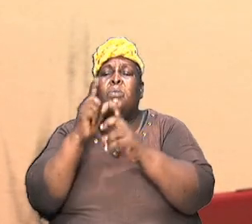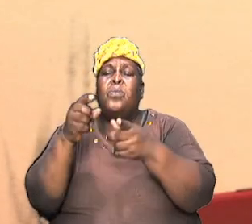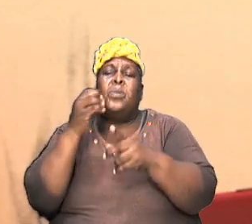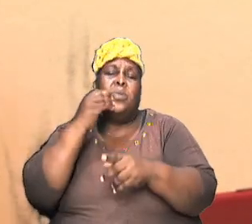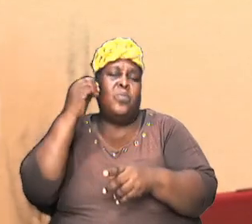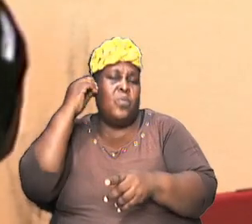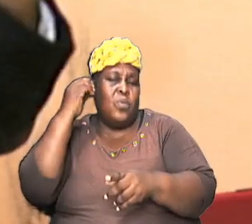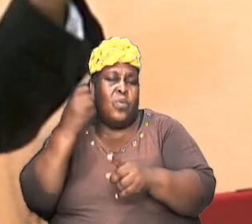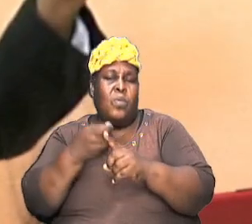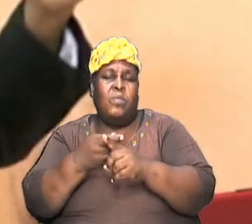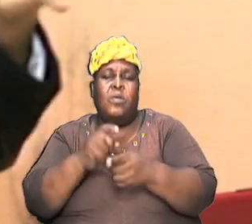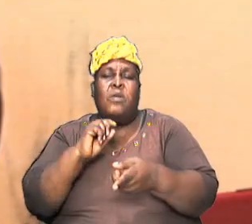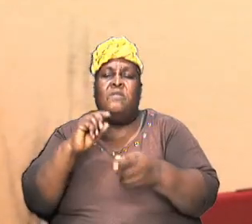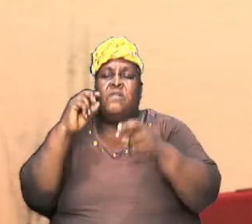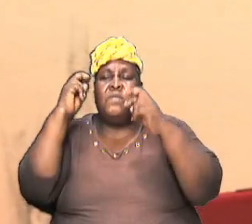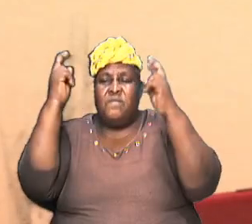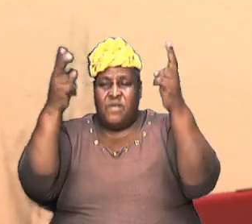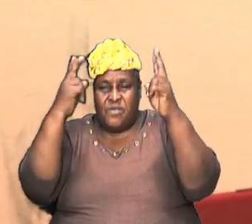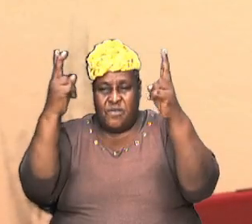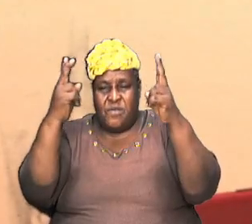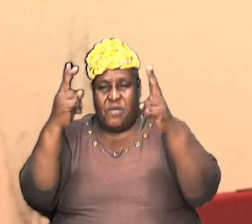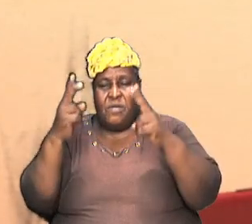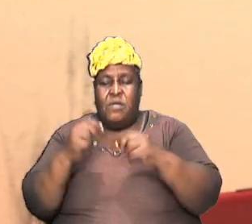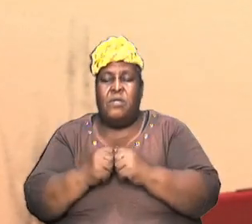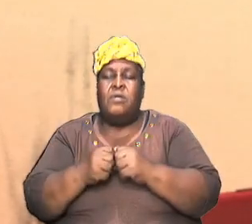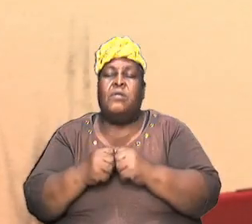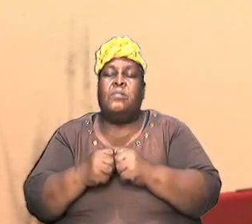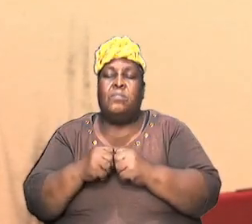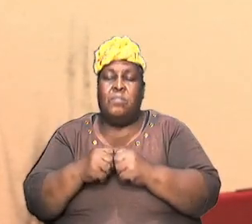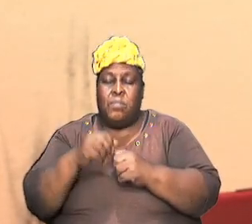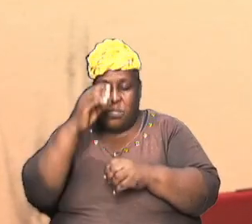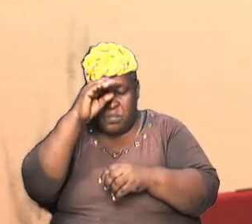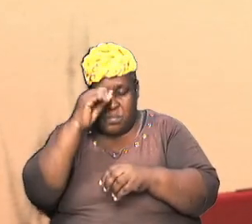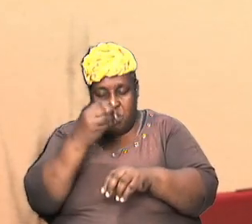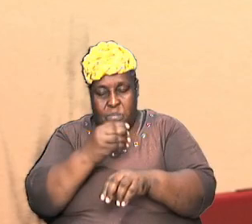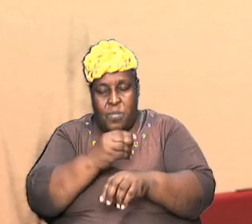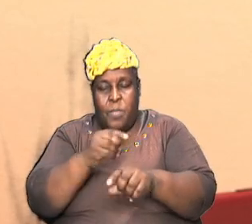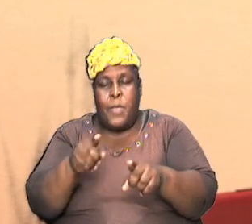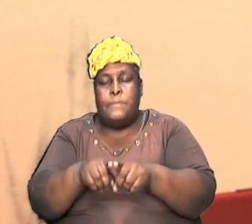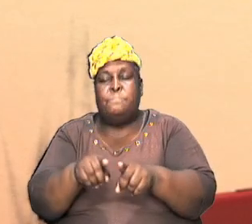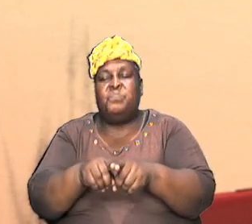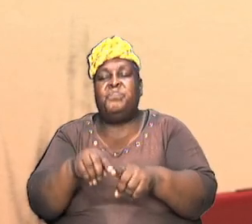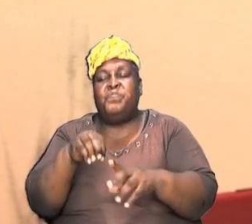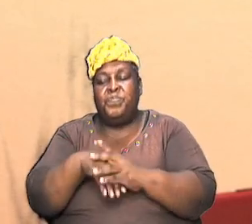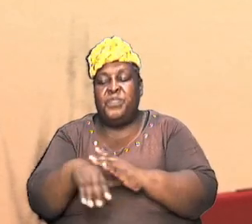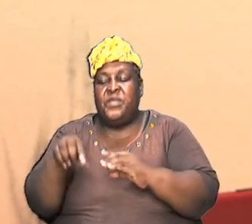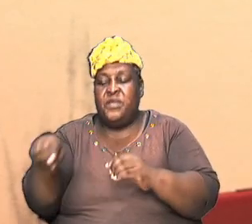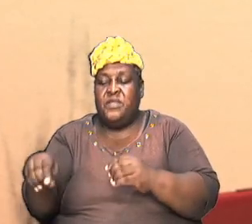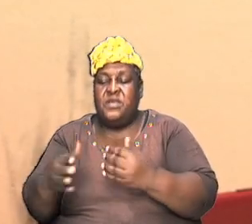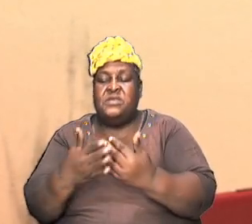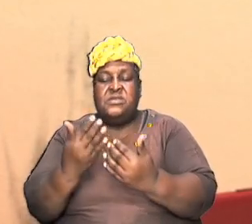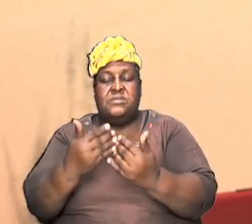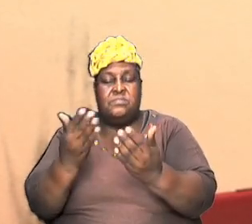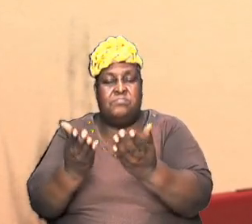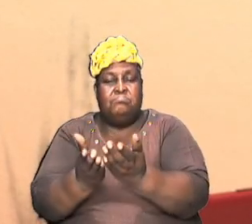it looked far apart but it is coming together and we must understand that in this simple book